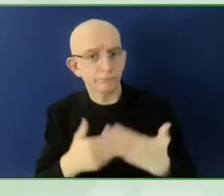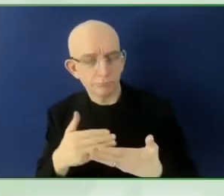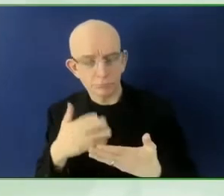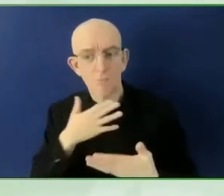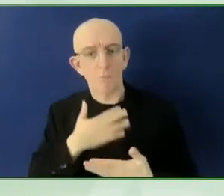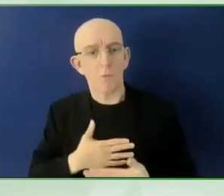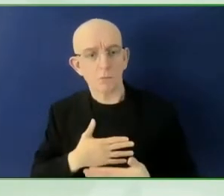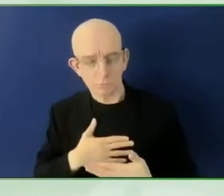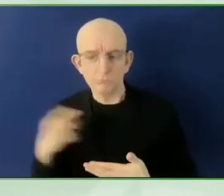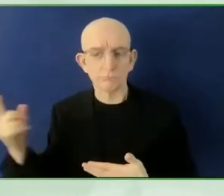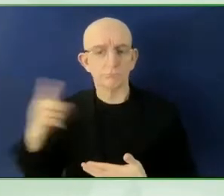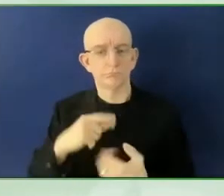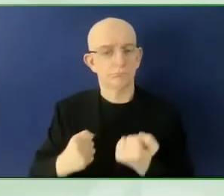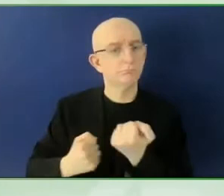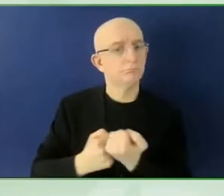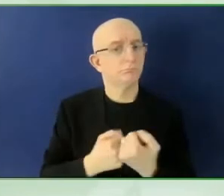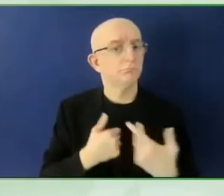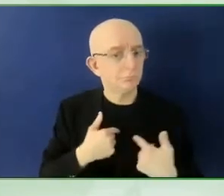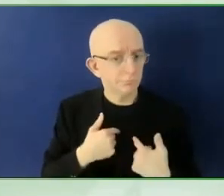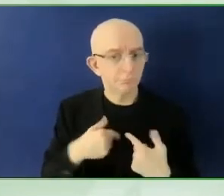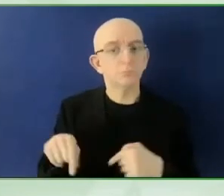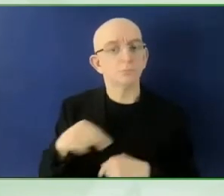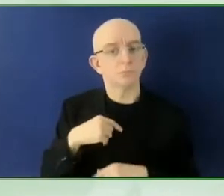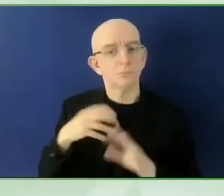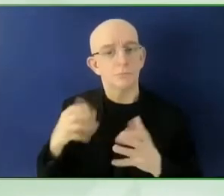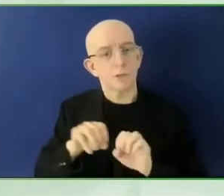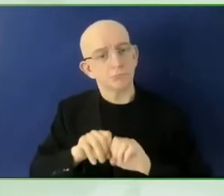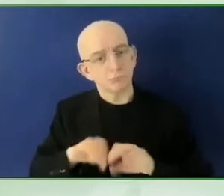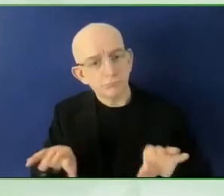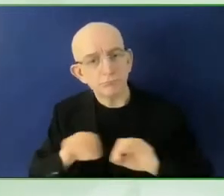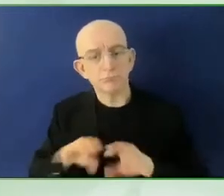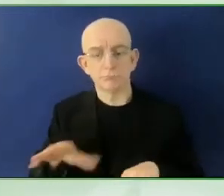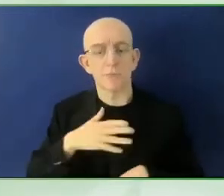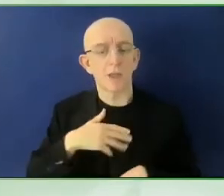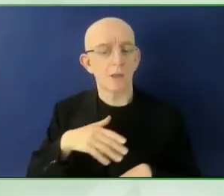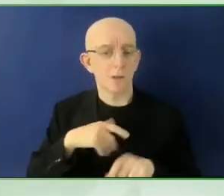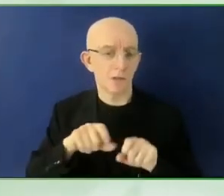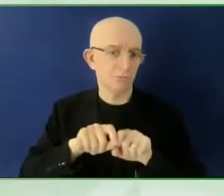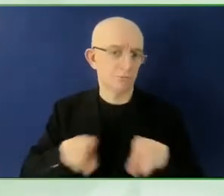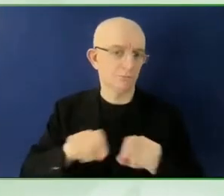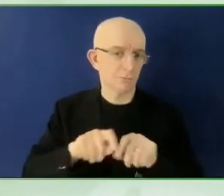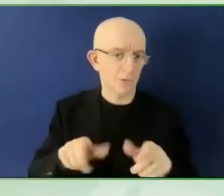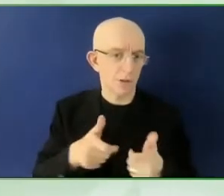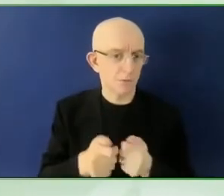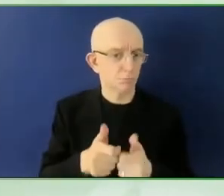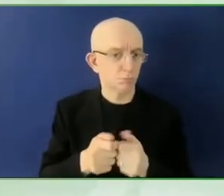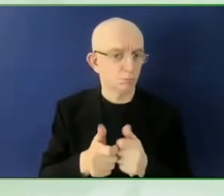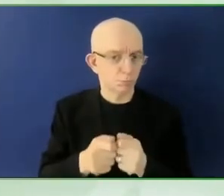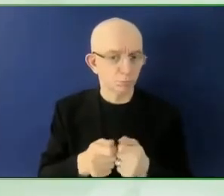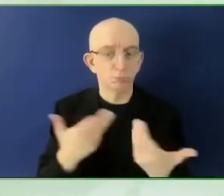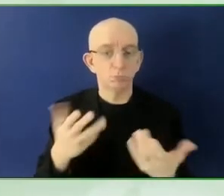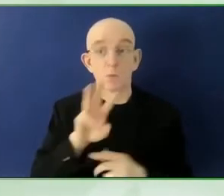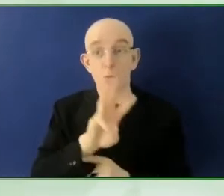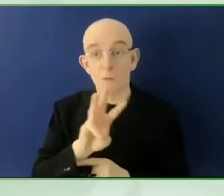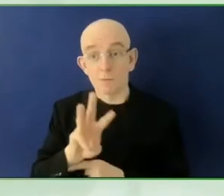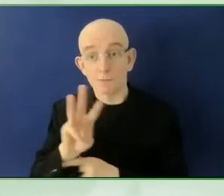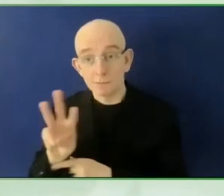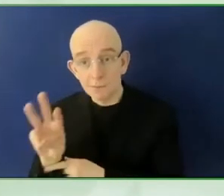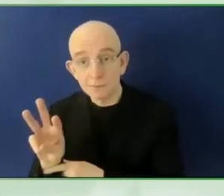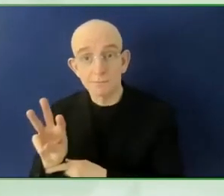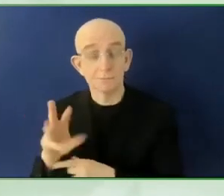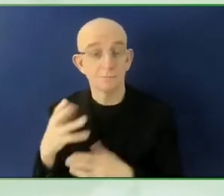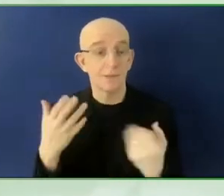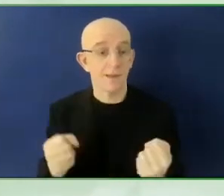become a community, that you're really bringing people together. Can you give us some specific examples of how that